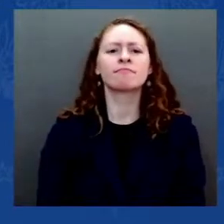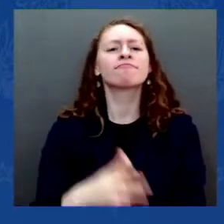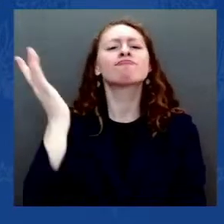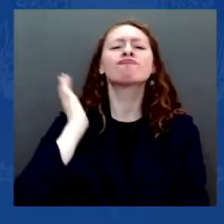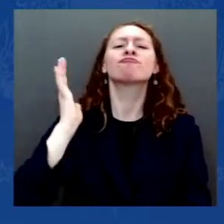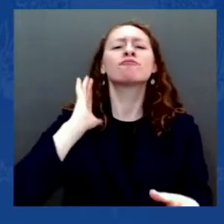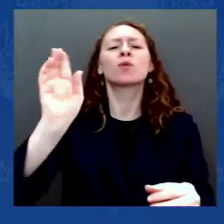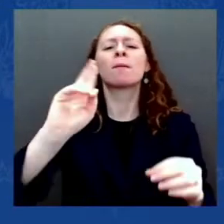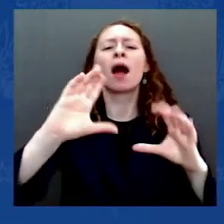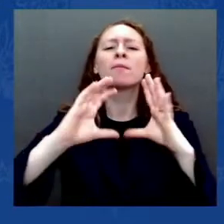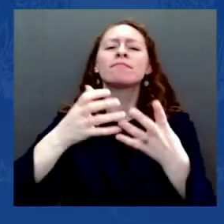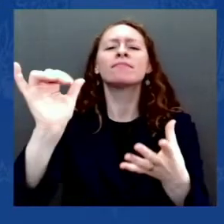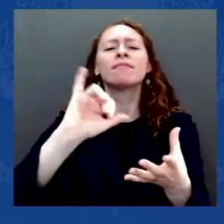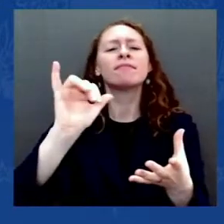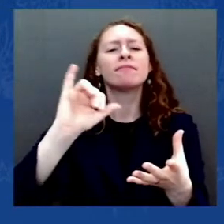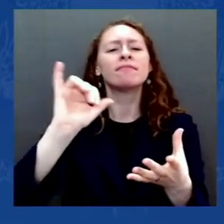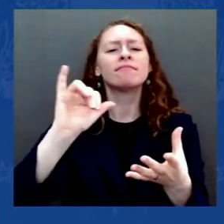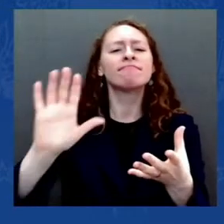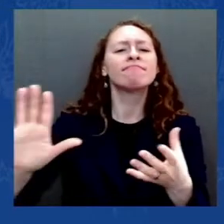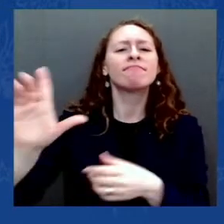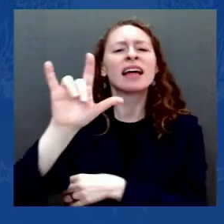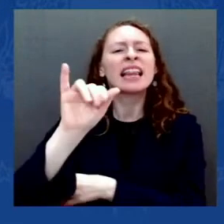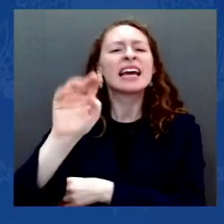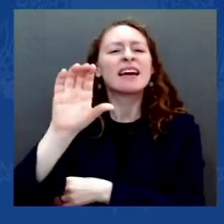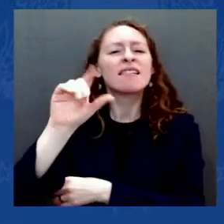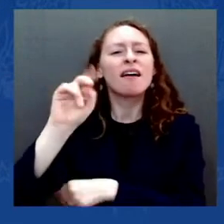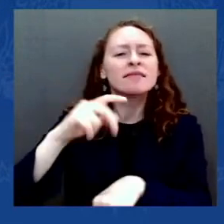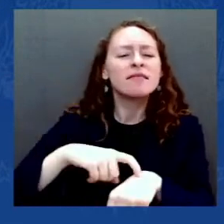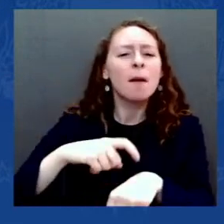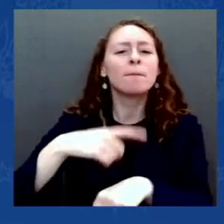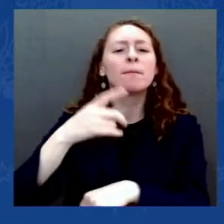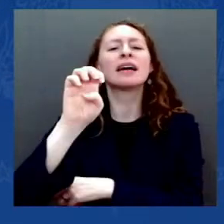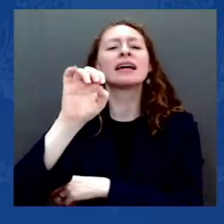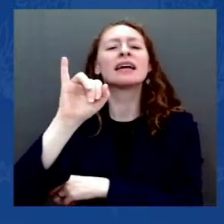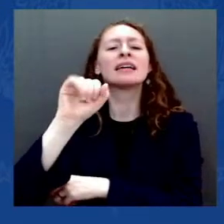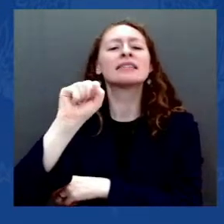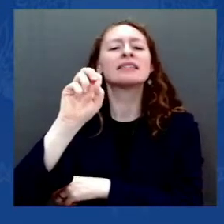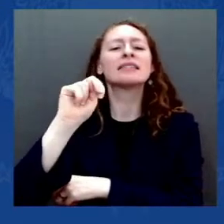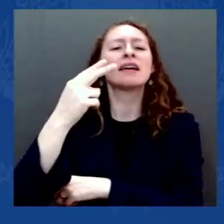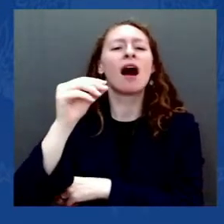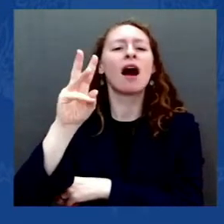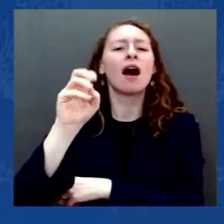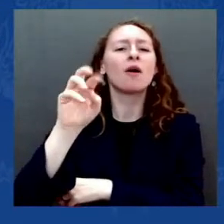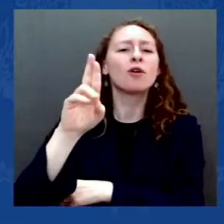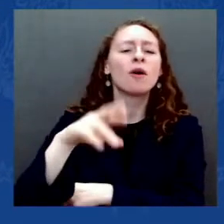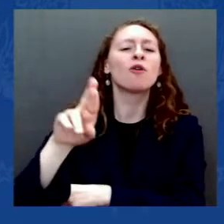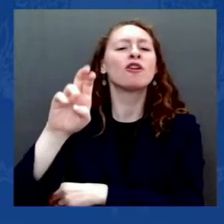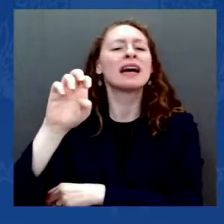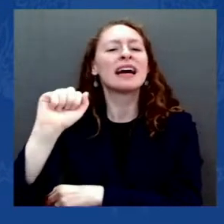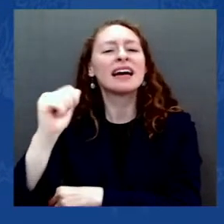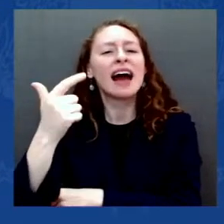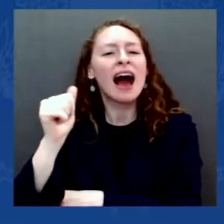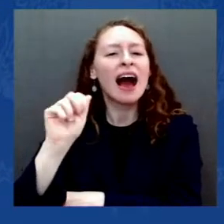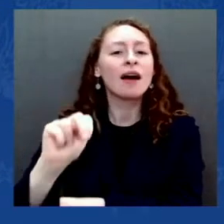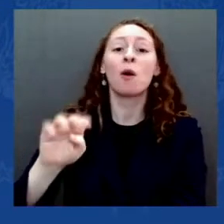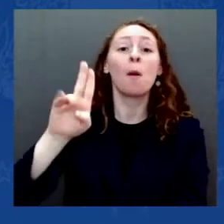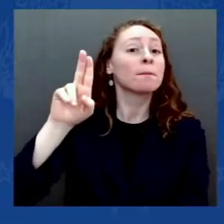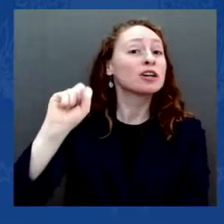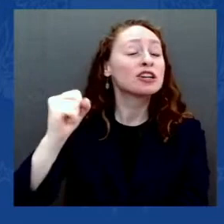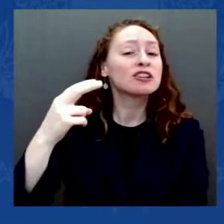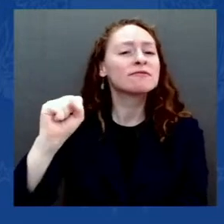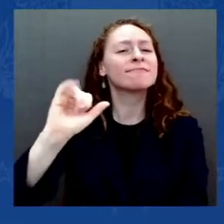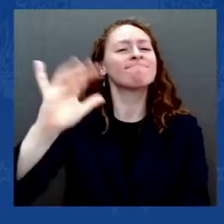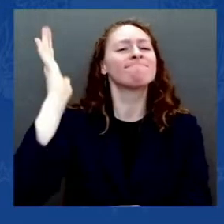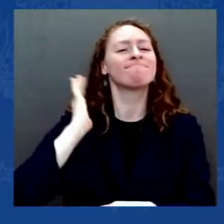But whatever my other disagreements are with Republicans who support the rule of law and not the rule of a single man, I will always